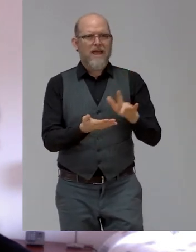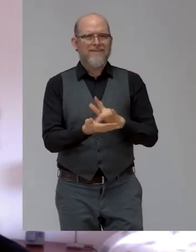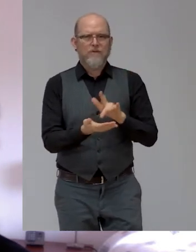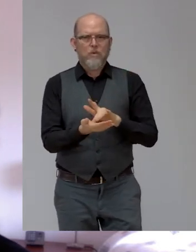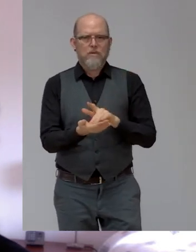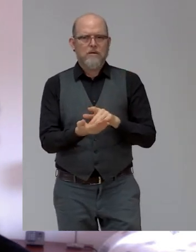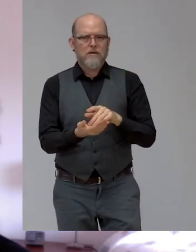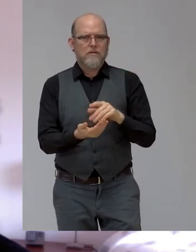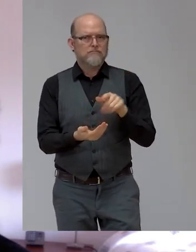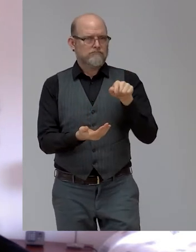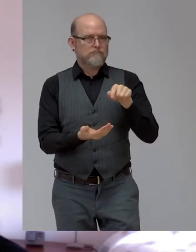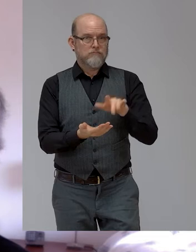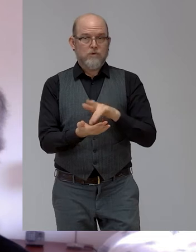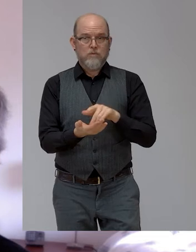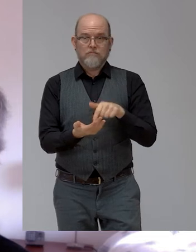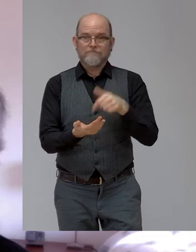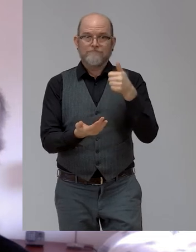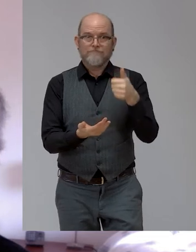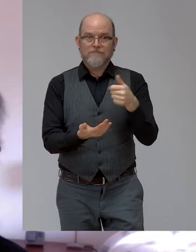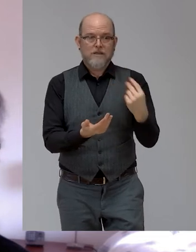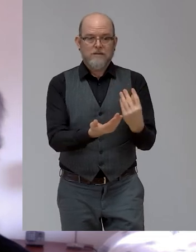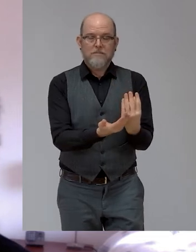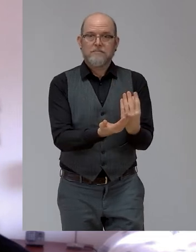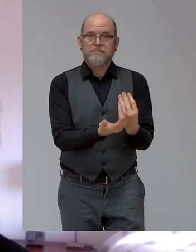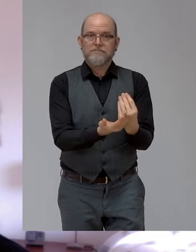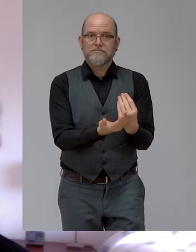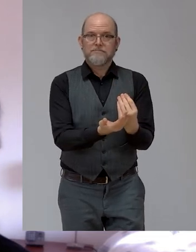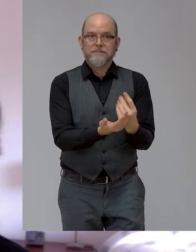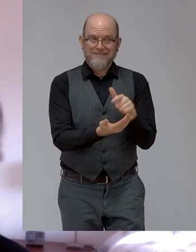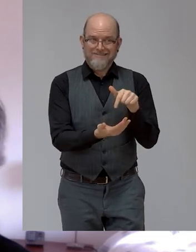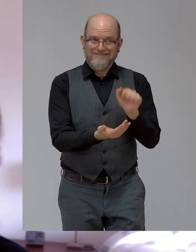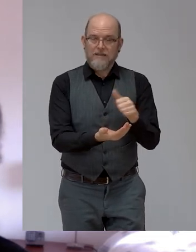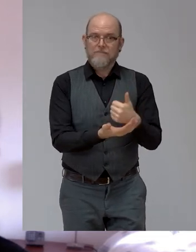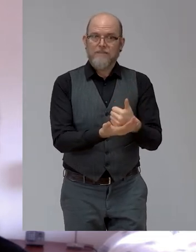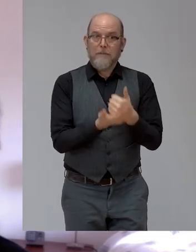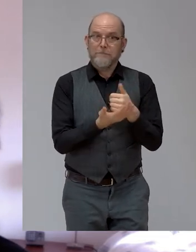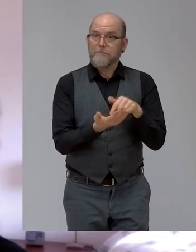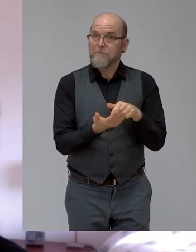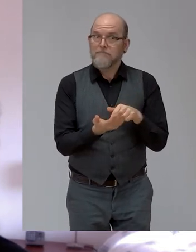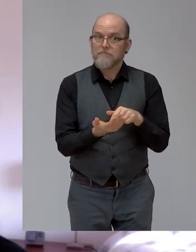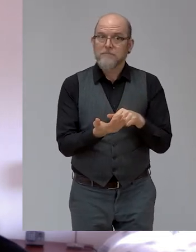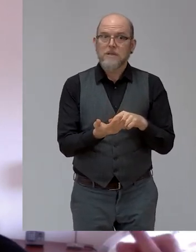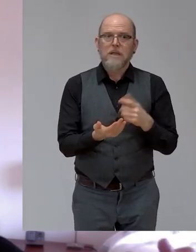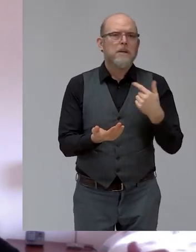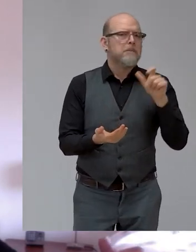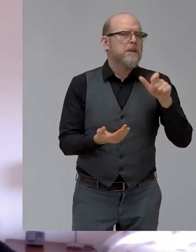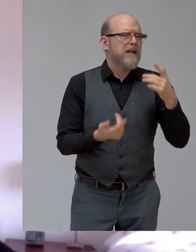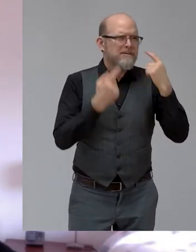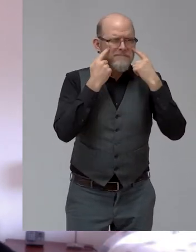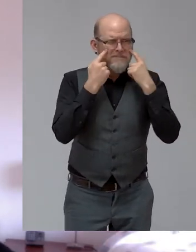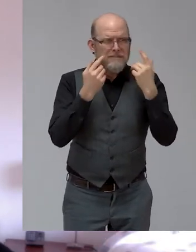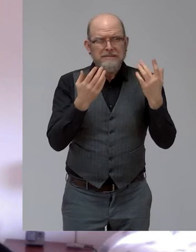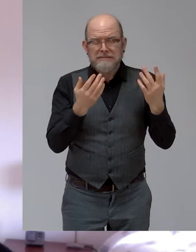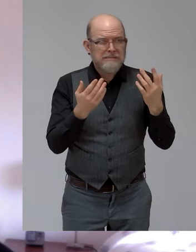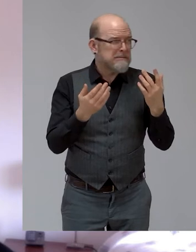Just by pinching, you can make the format larger, and therefore, for all of us who can't read the very, very small fine print, it